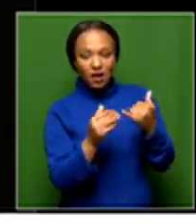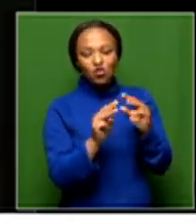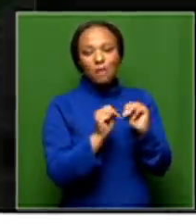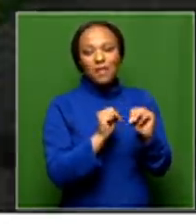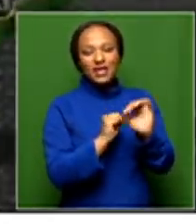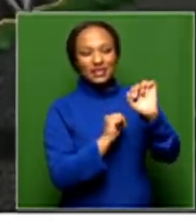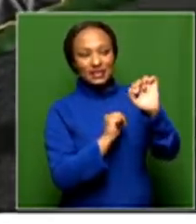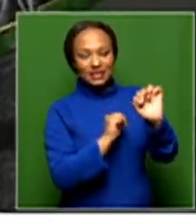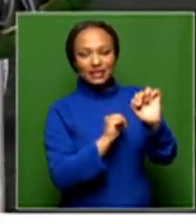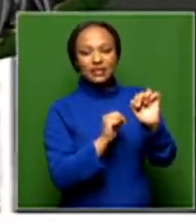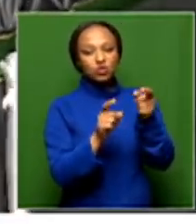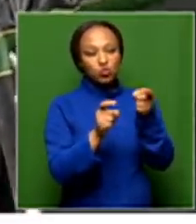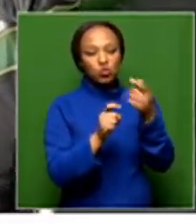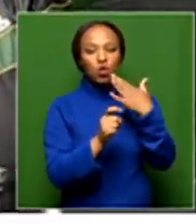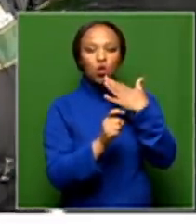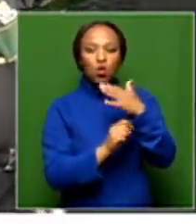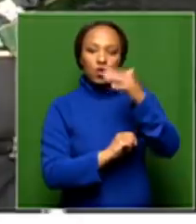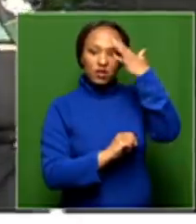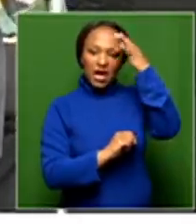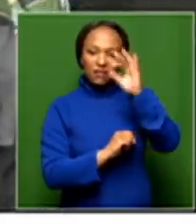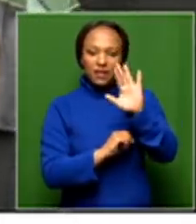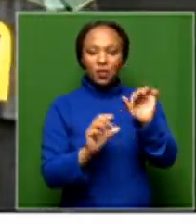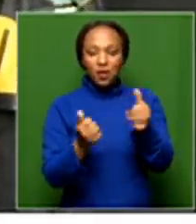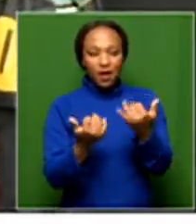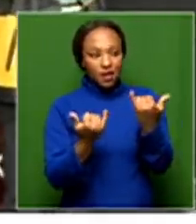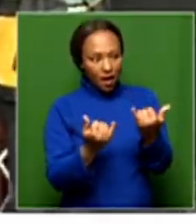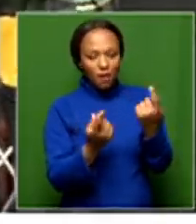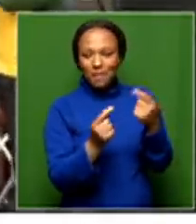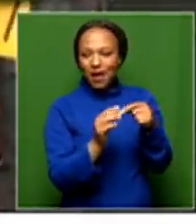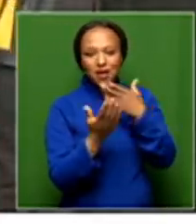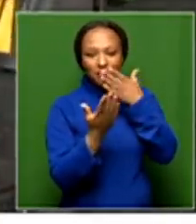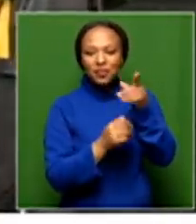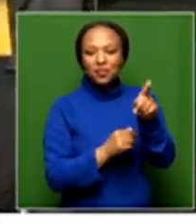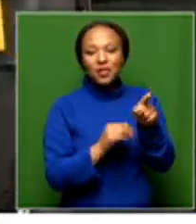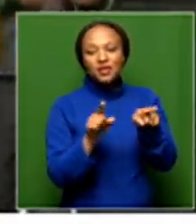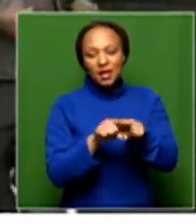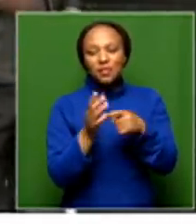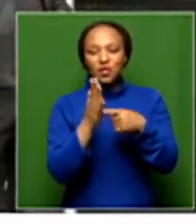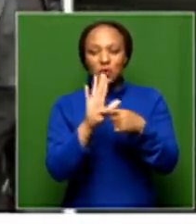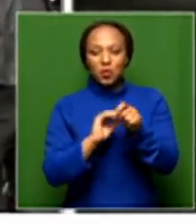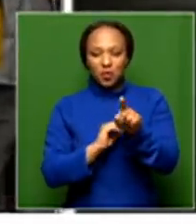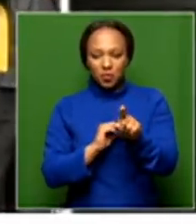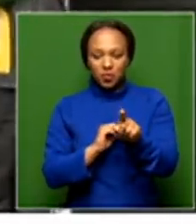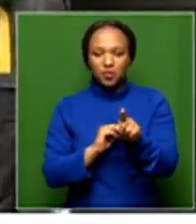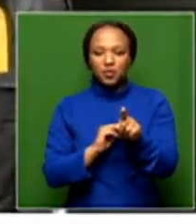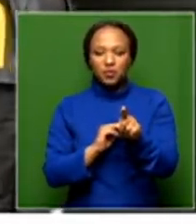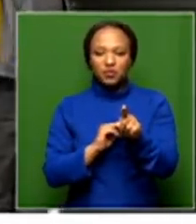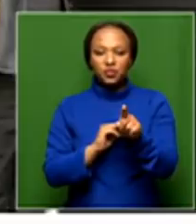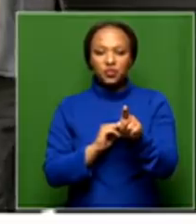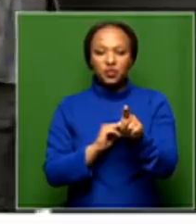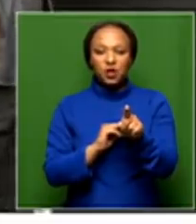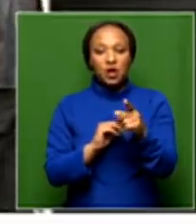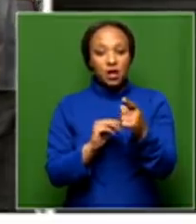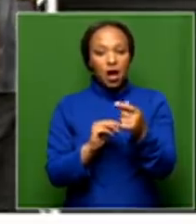the state well, and also maybe, it may also even signal the